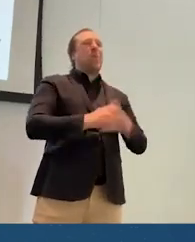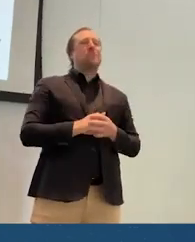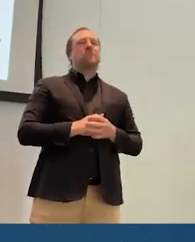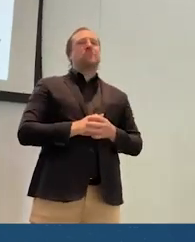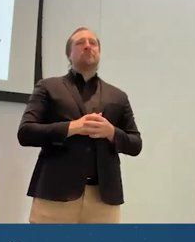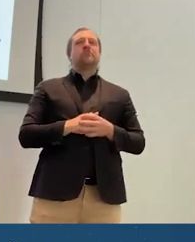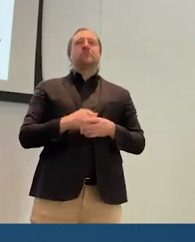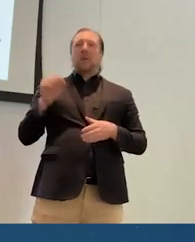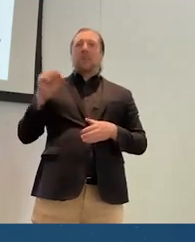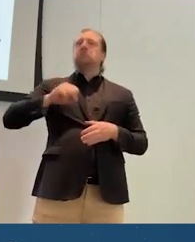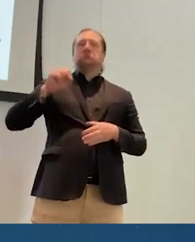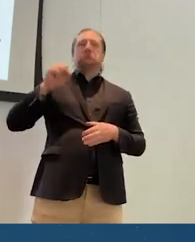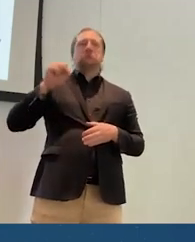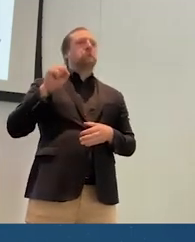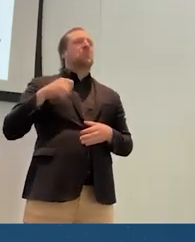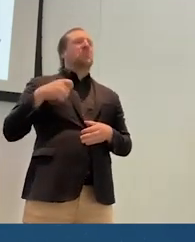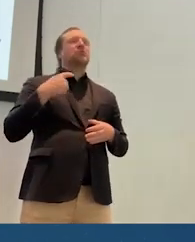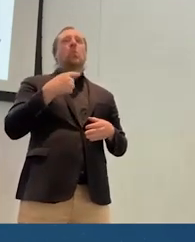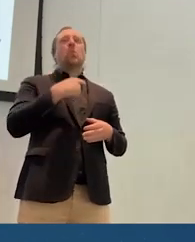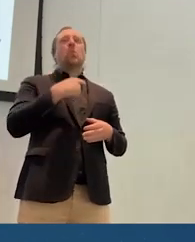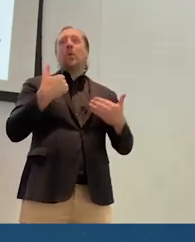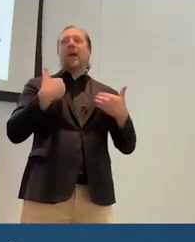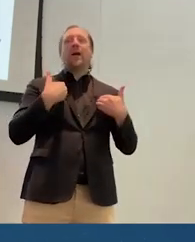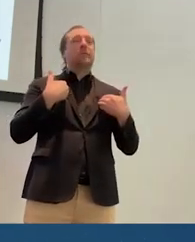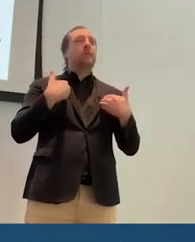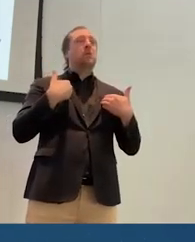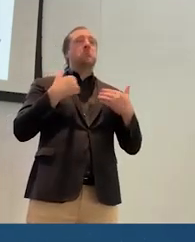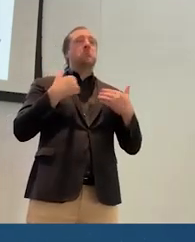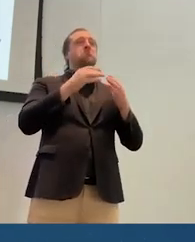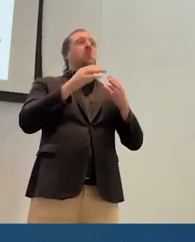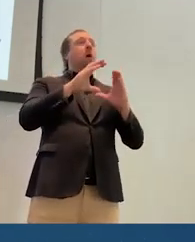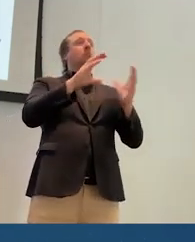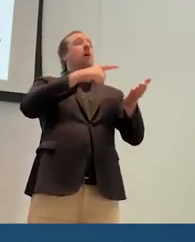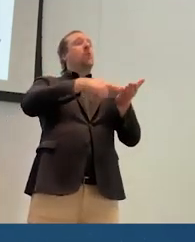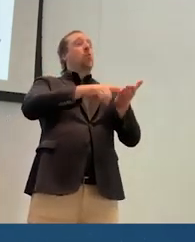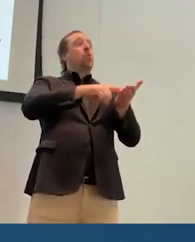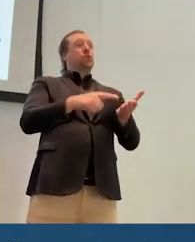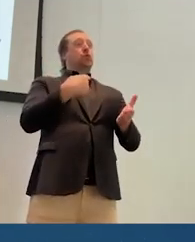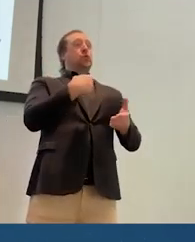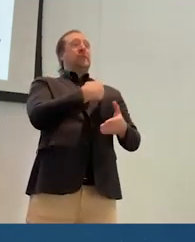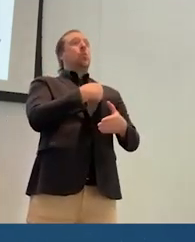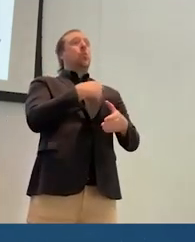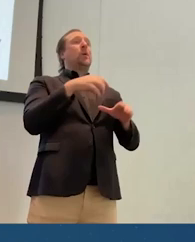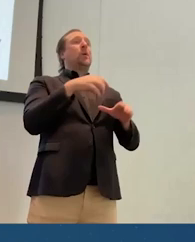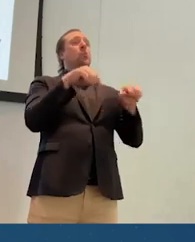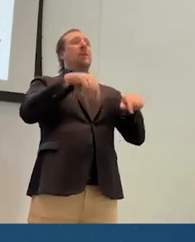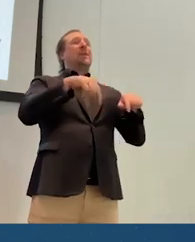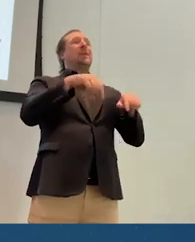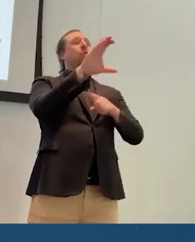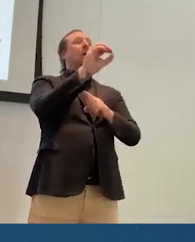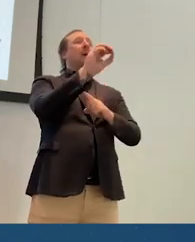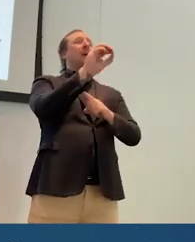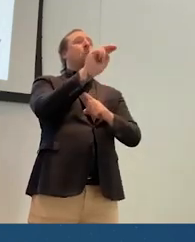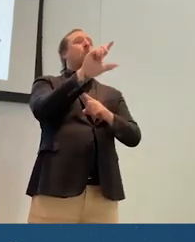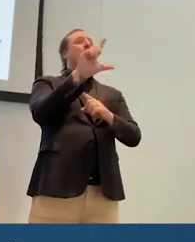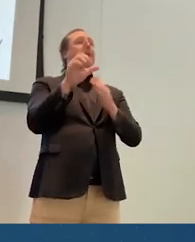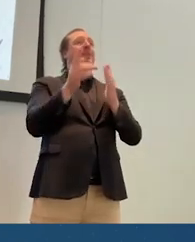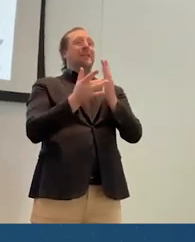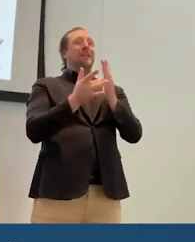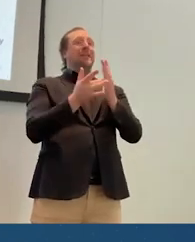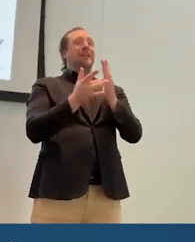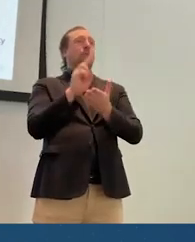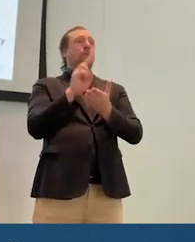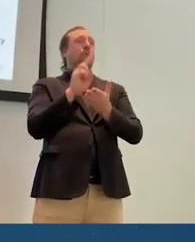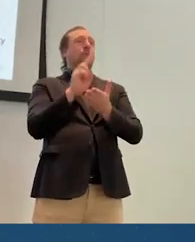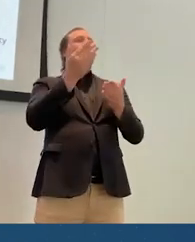Absolutely. And so to do that, we have a whole host of research that we conduct here at Cornell Tech, some of which you heard about